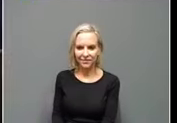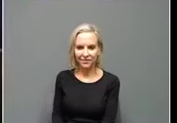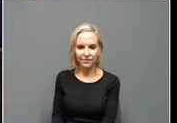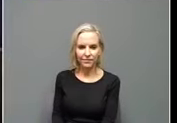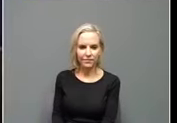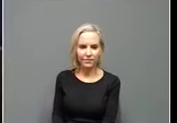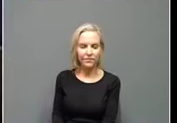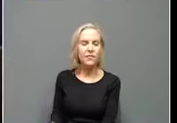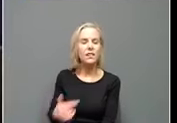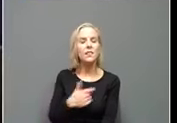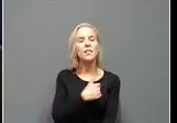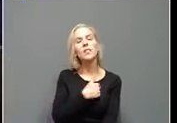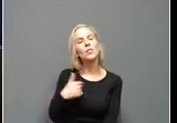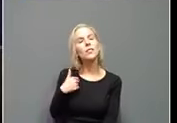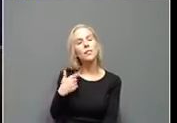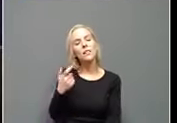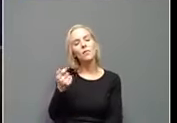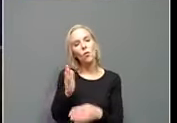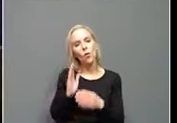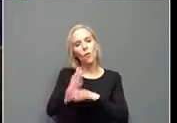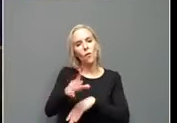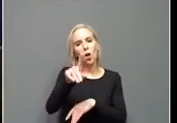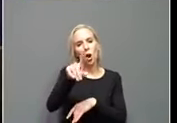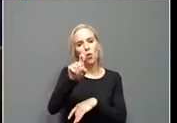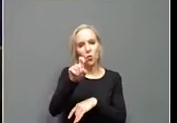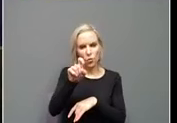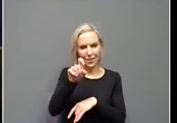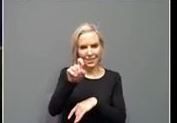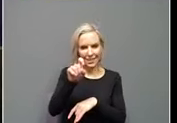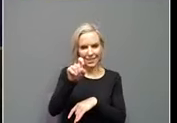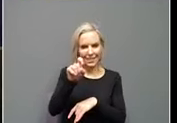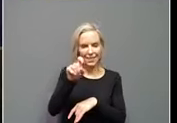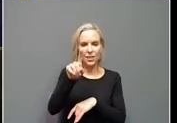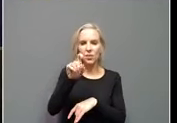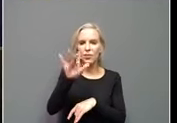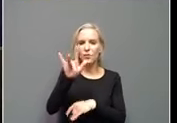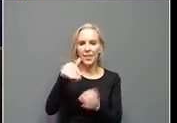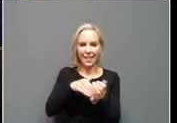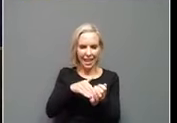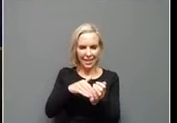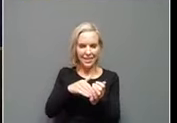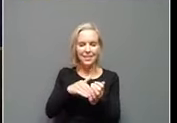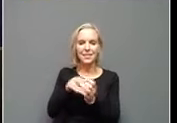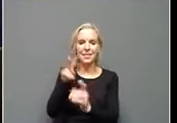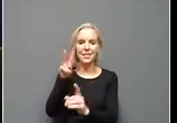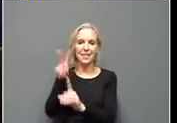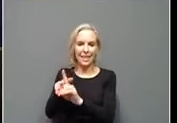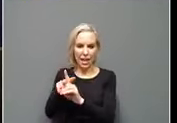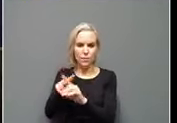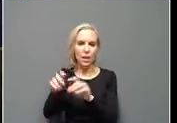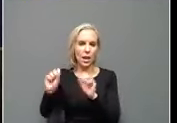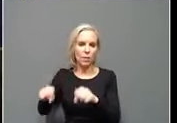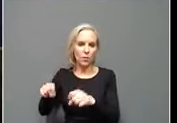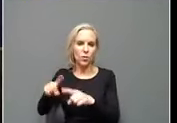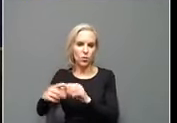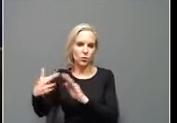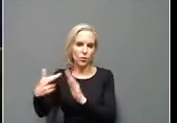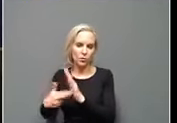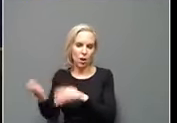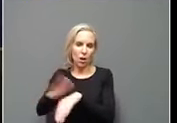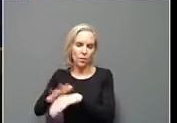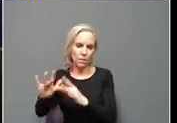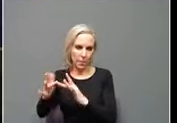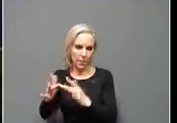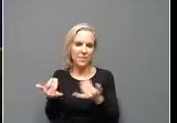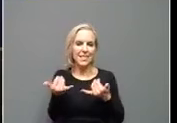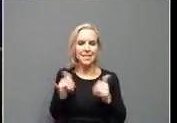We've had a little bit over 127, 125,000, um, claimants able to reregister on the site. Um, we are still